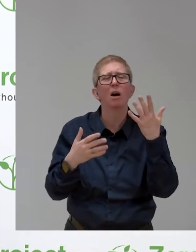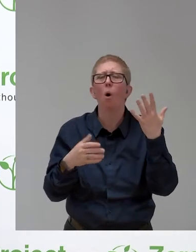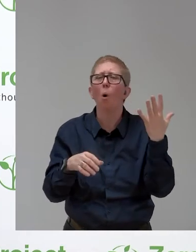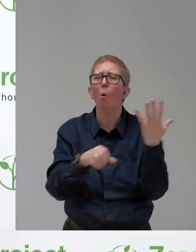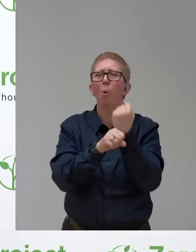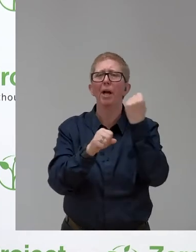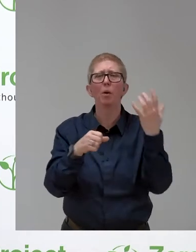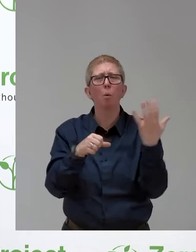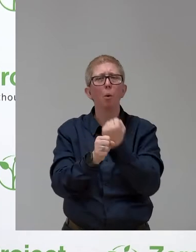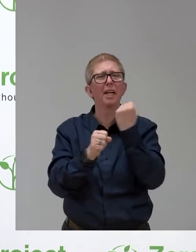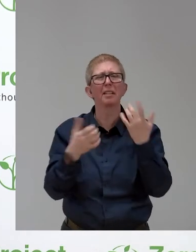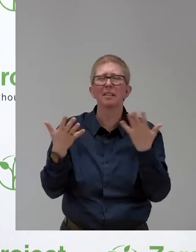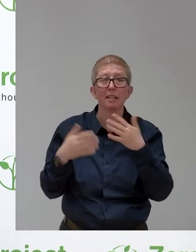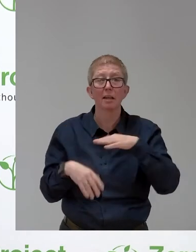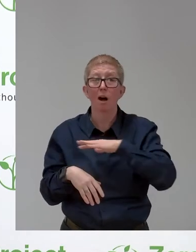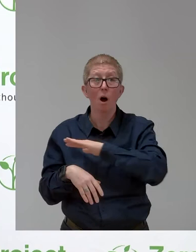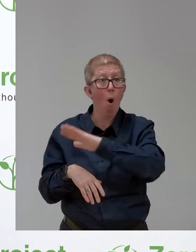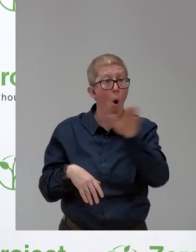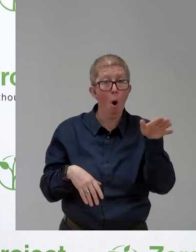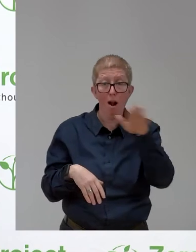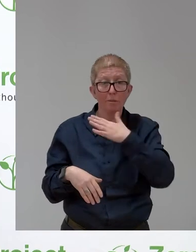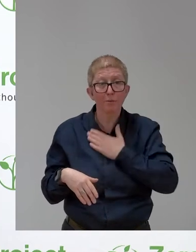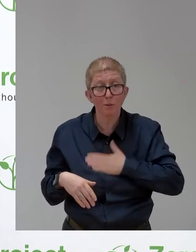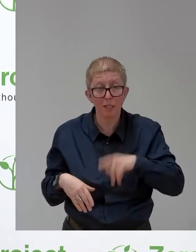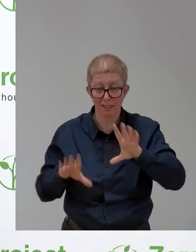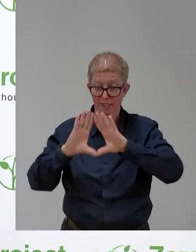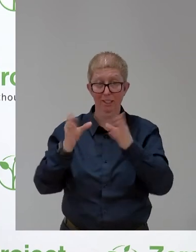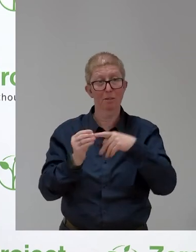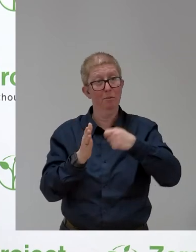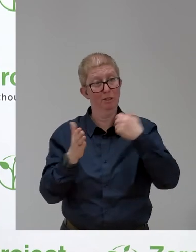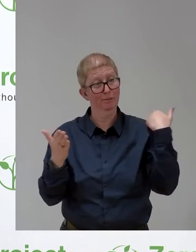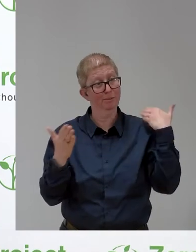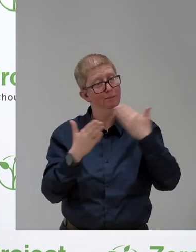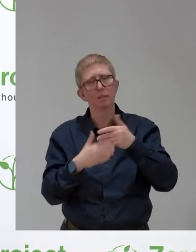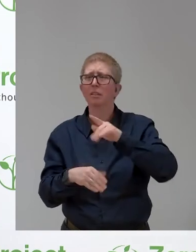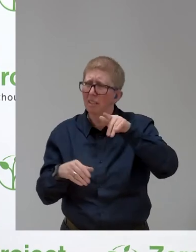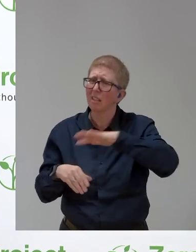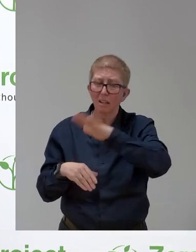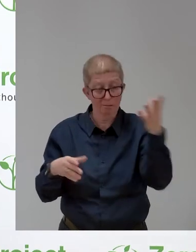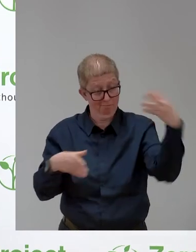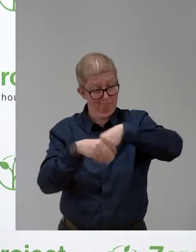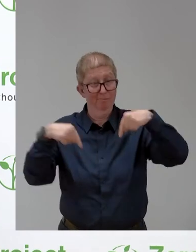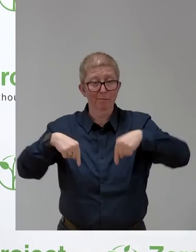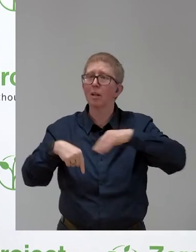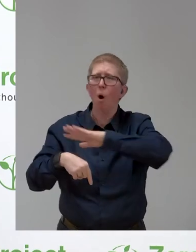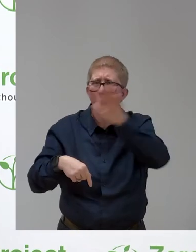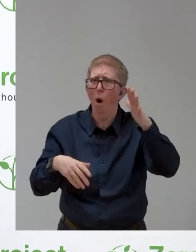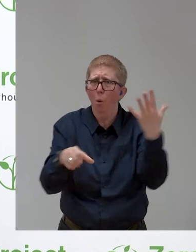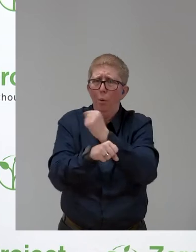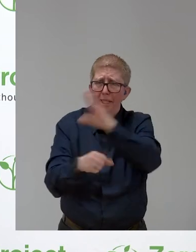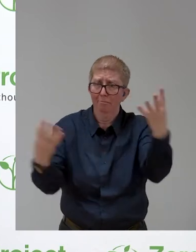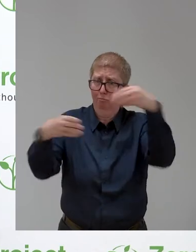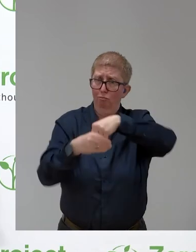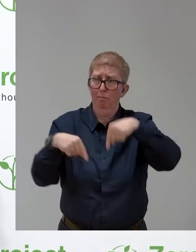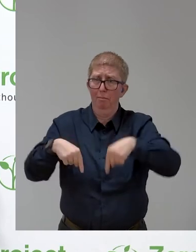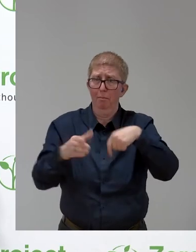Zero Project and shares knowledge and experiences benefiting persons with disabilities. It's a great joy and